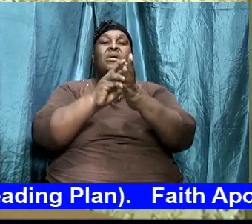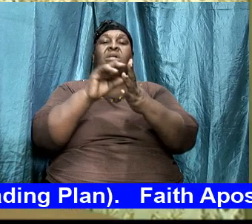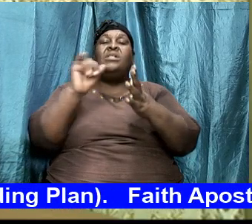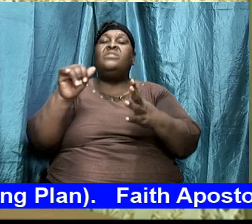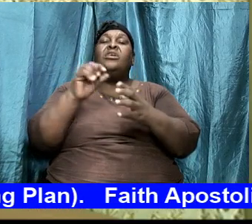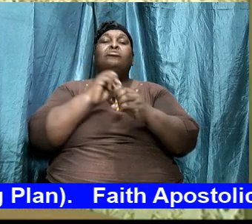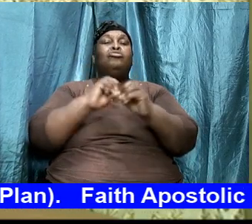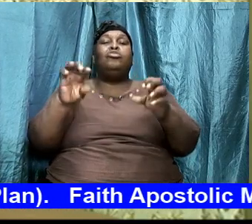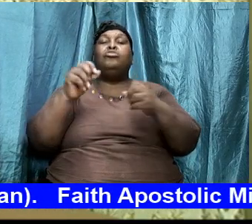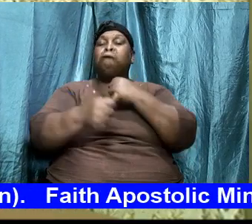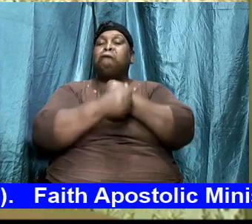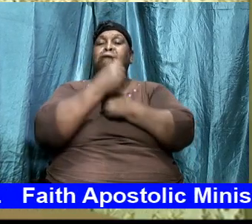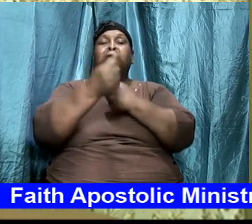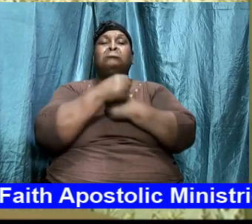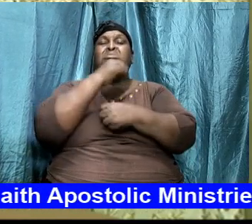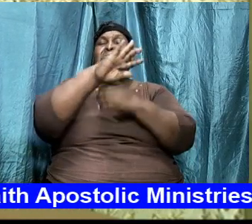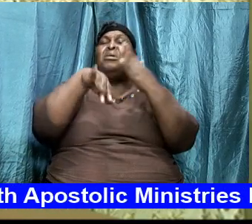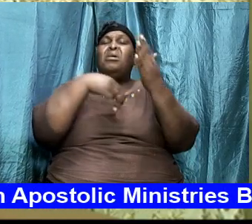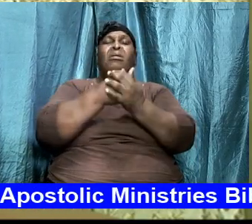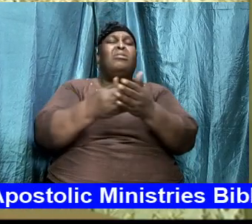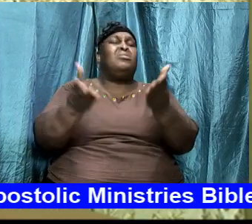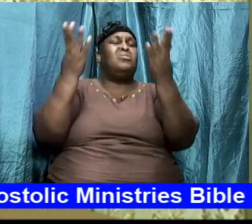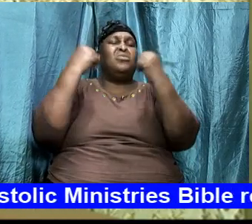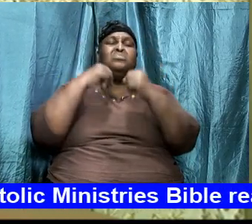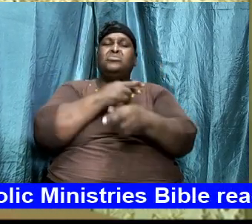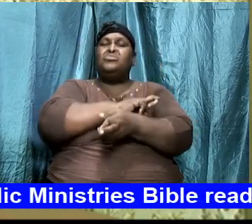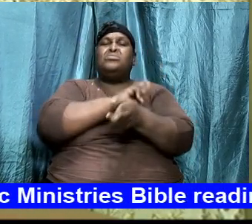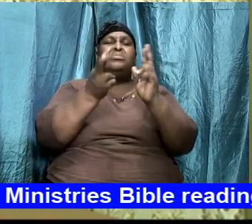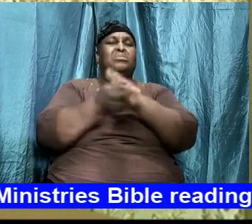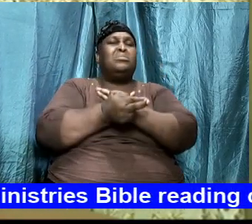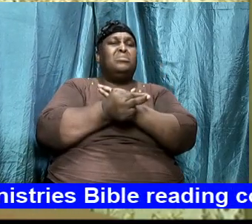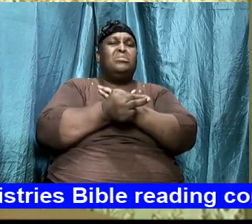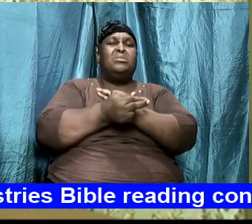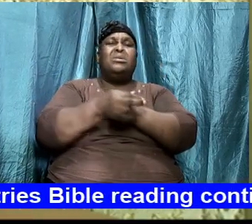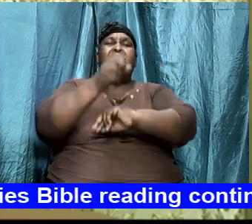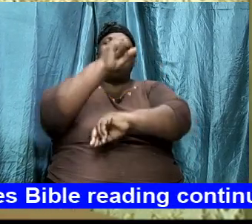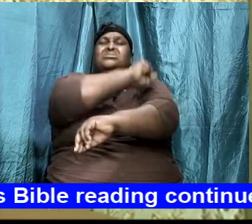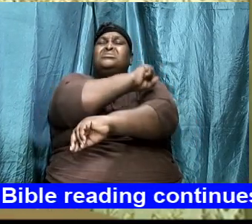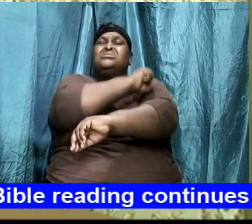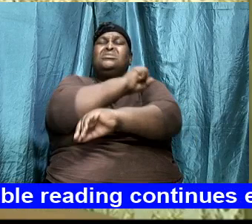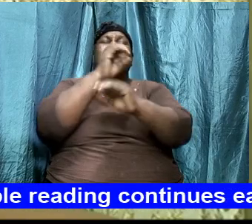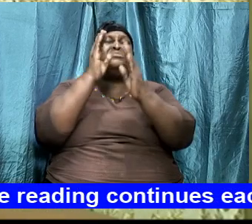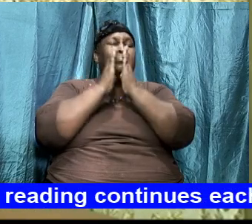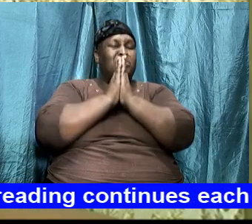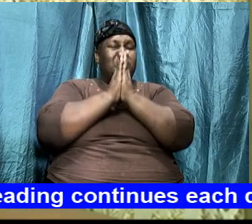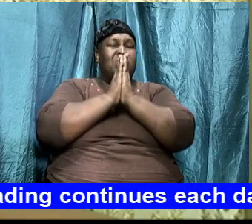repent and he prayed and God grant him strength